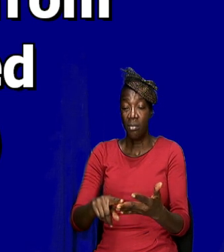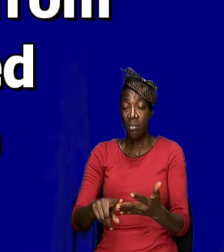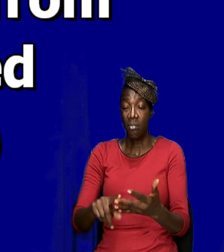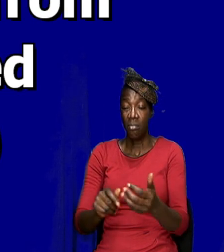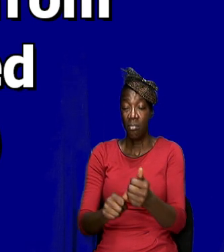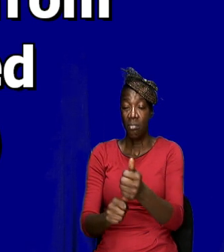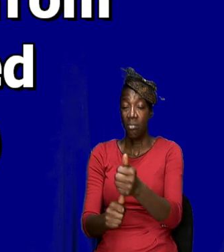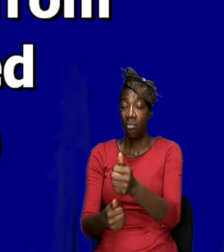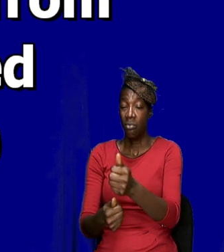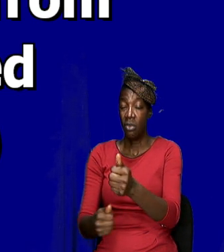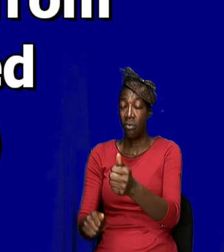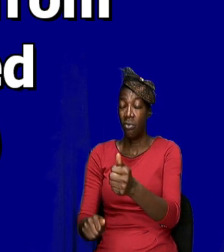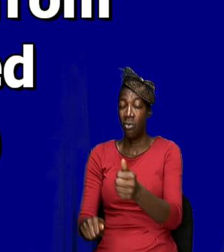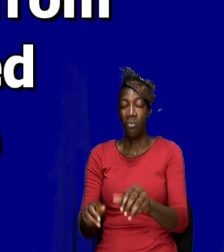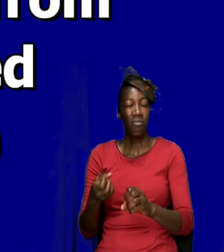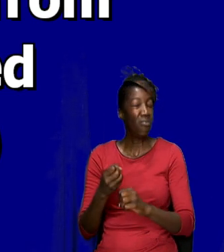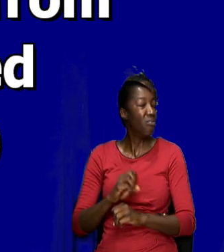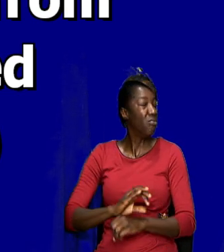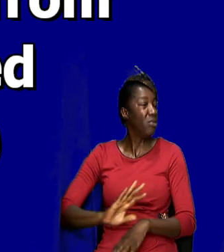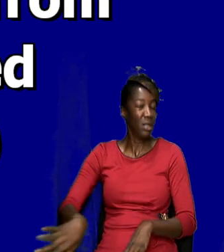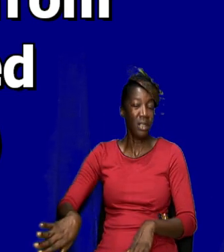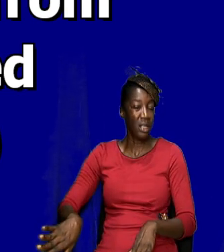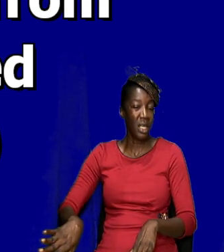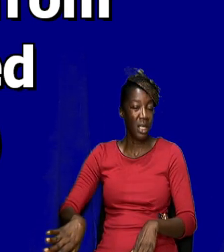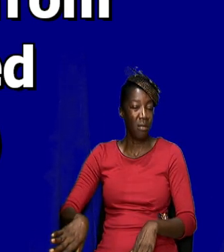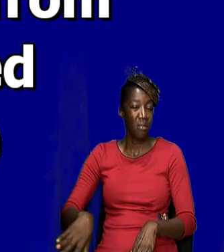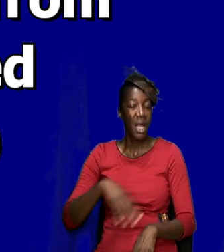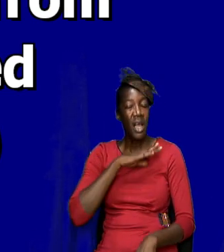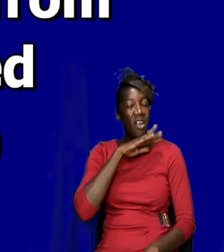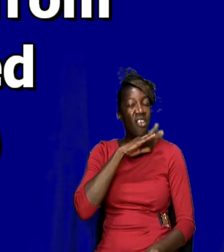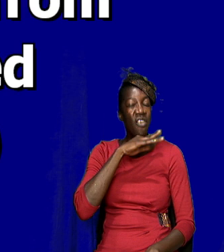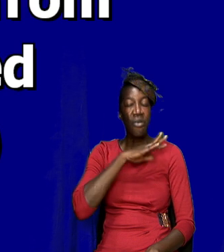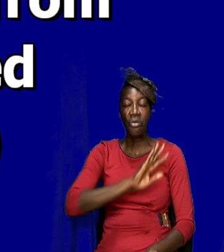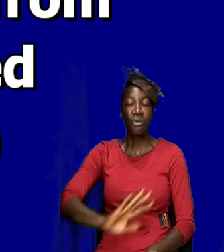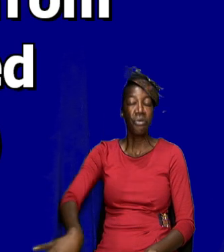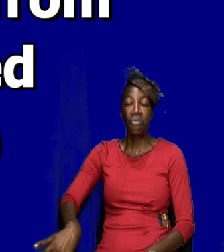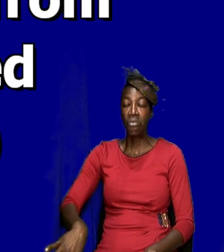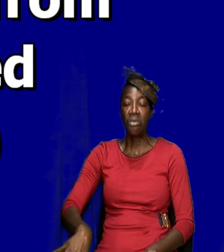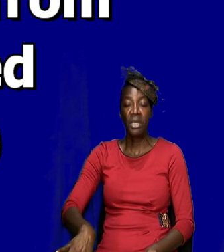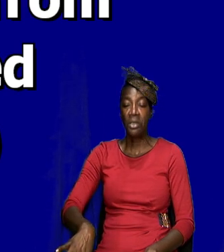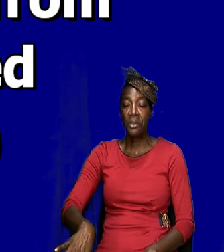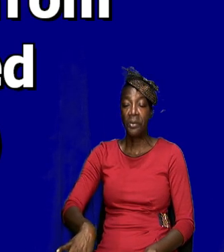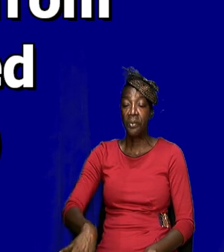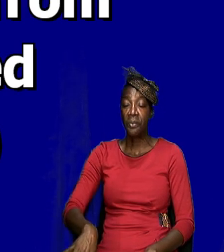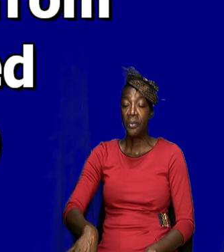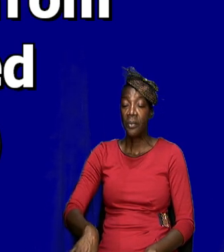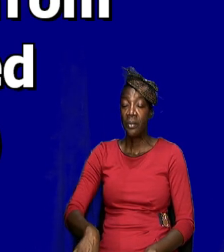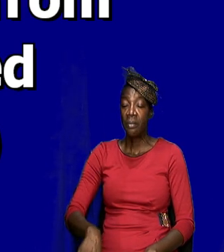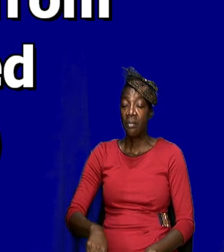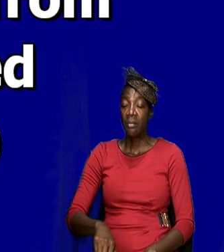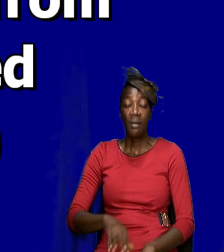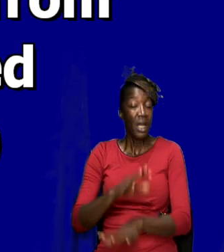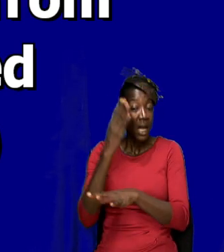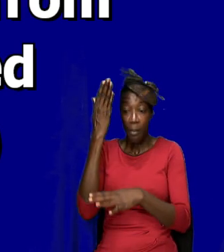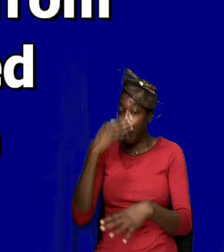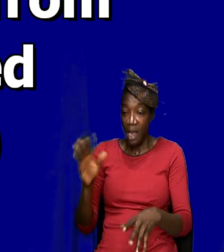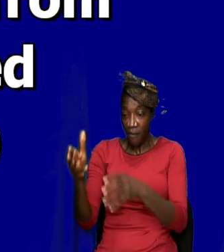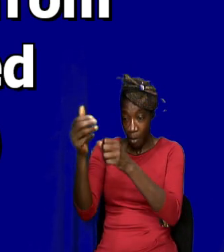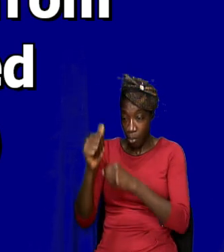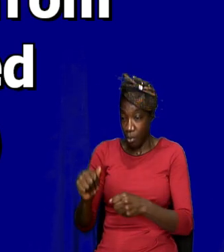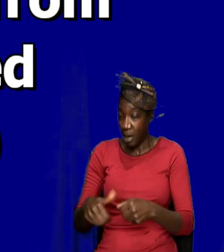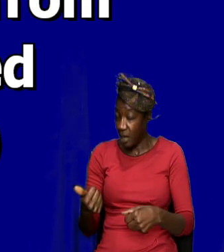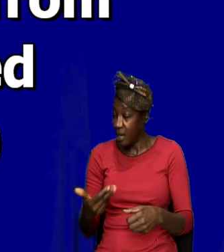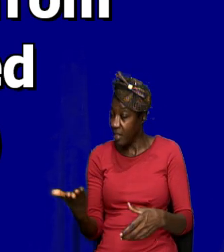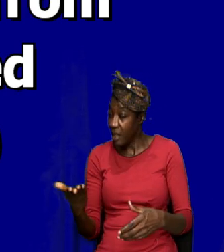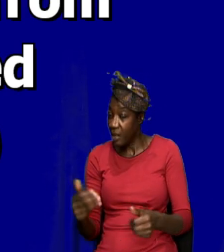I count them as worthless, as garbage really, and so he wasn't pulling at any of those things from